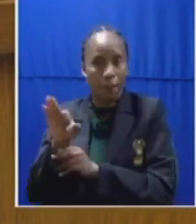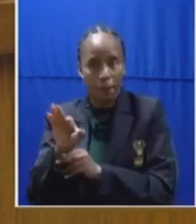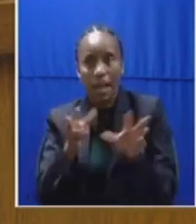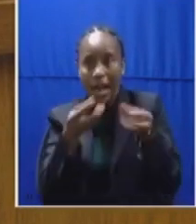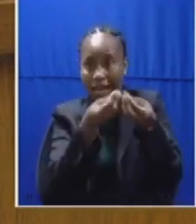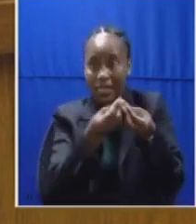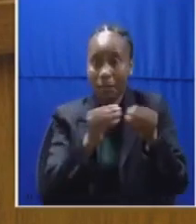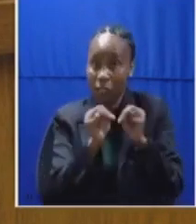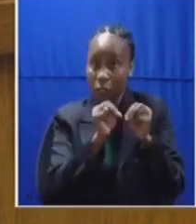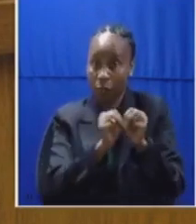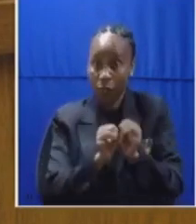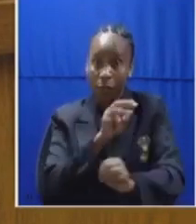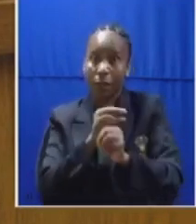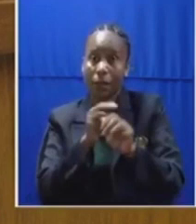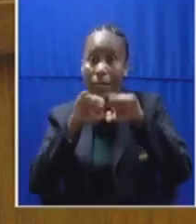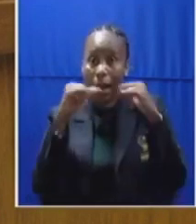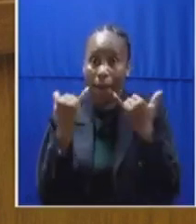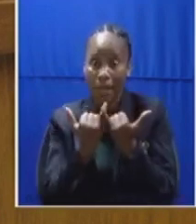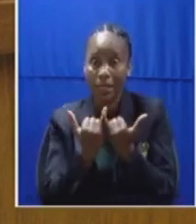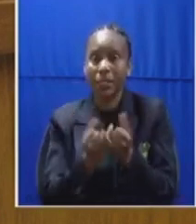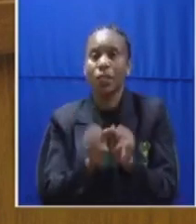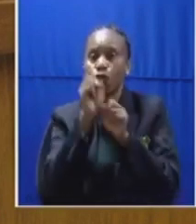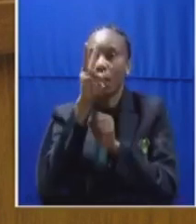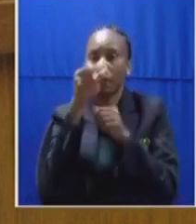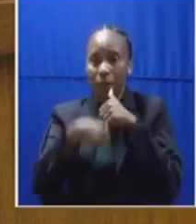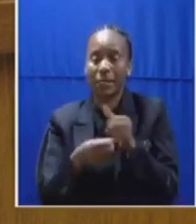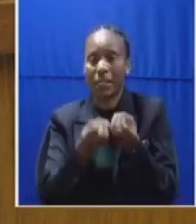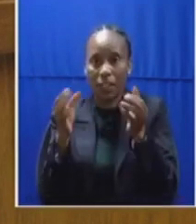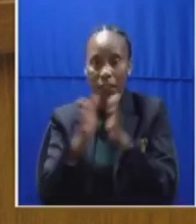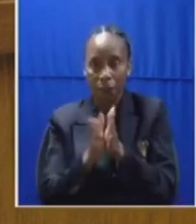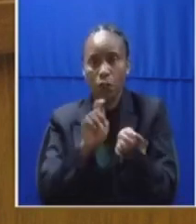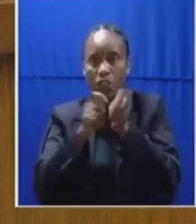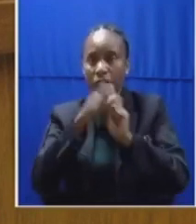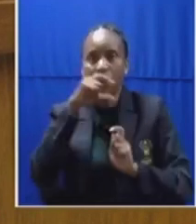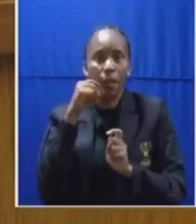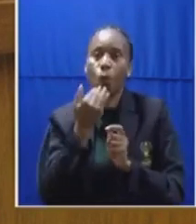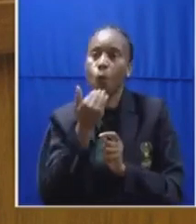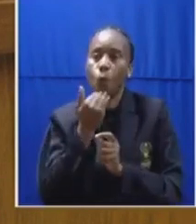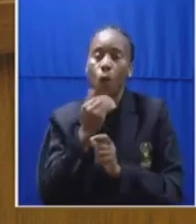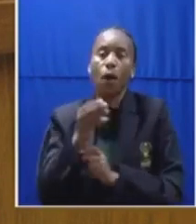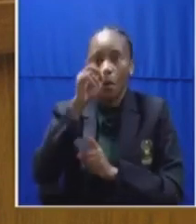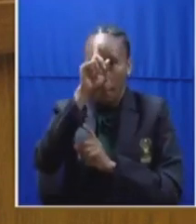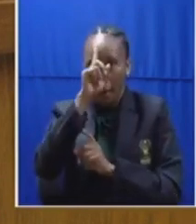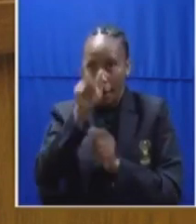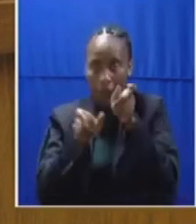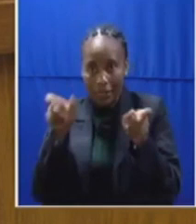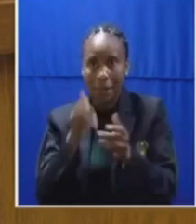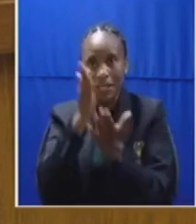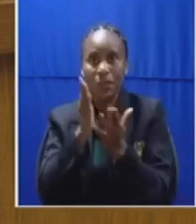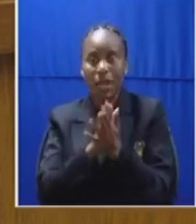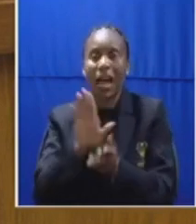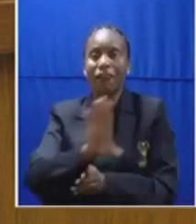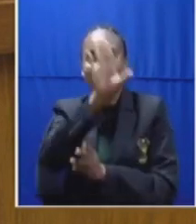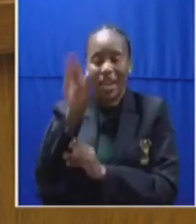companies 12 months to change ownership to mainly black people particularly African with adequate ownership by